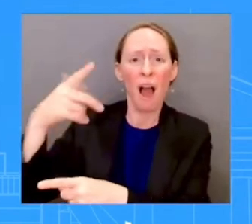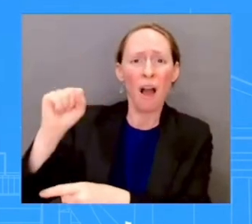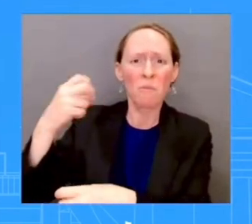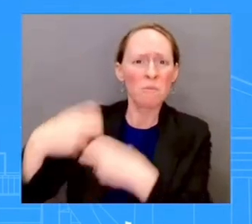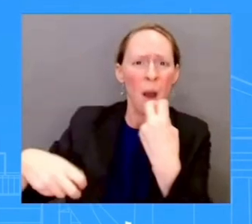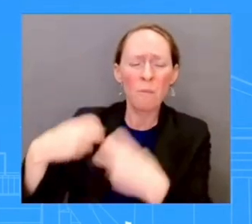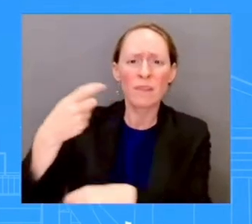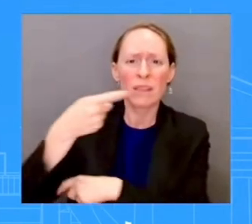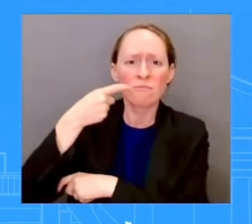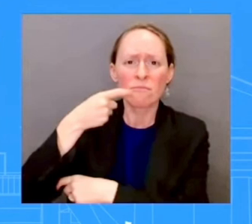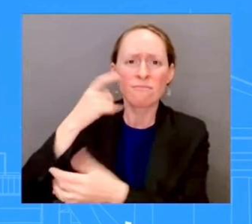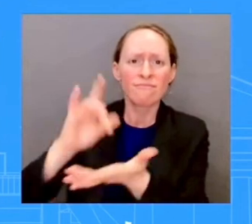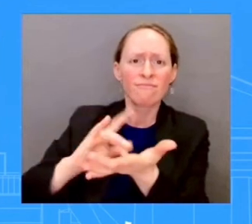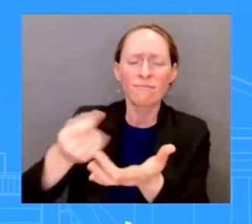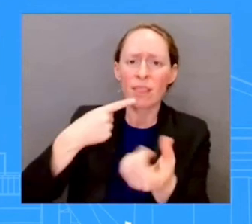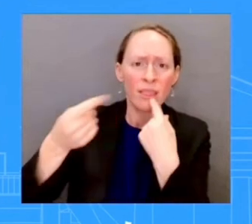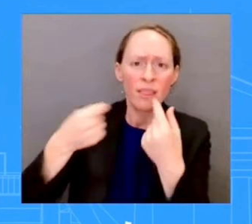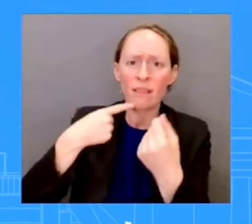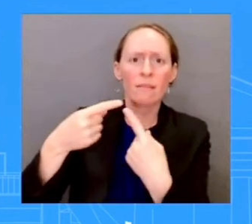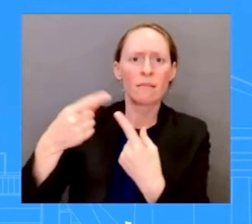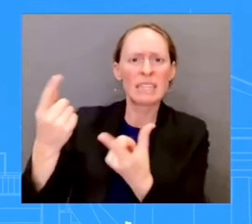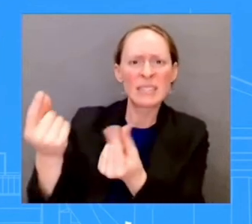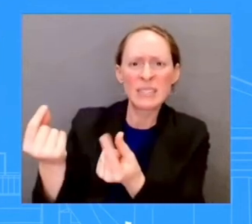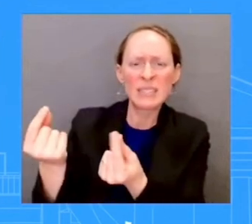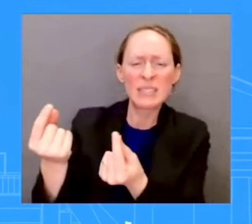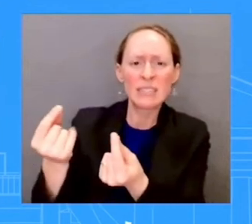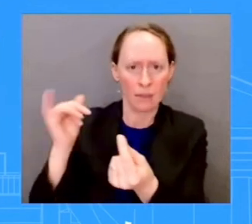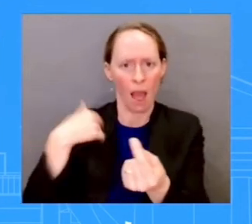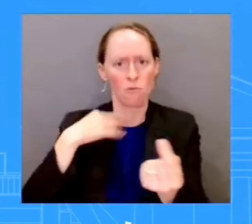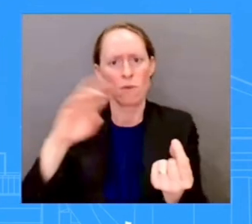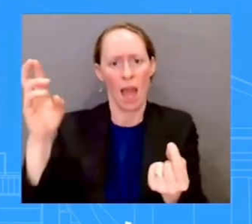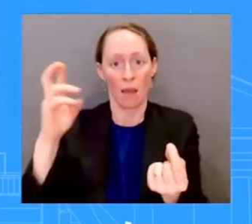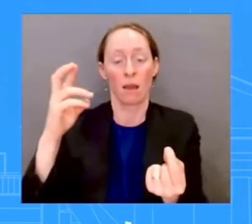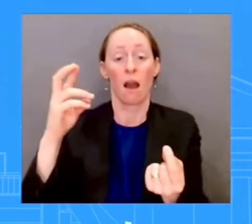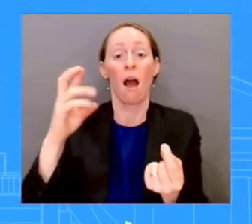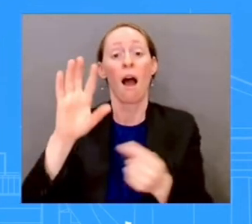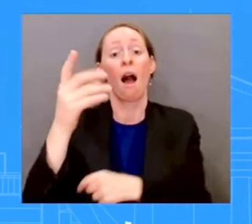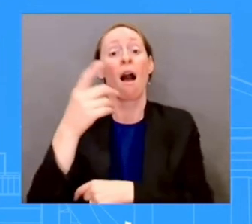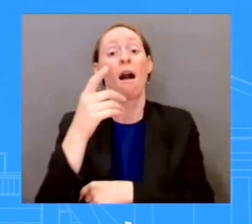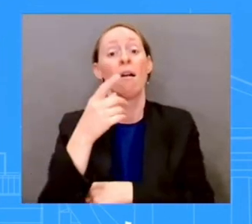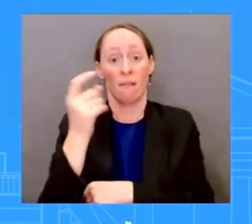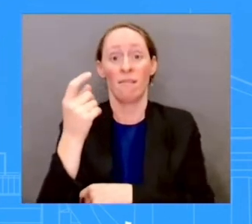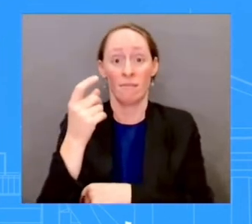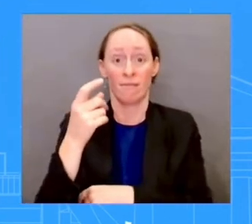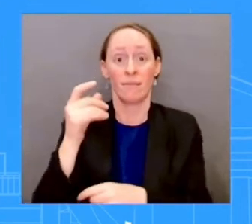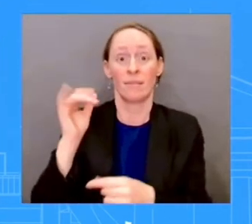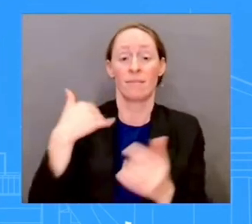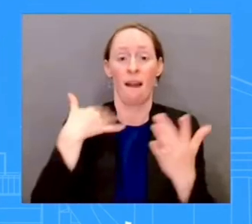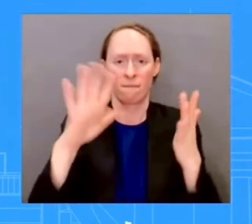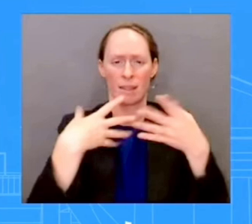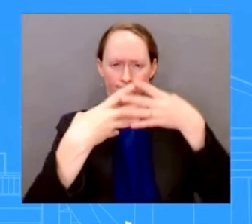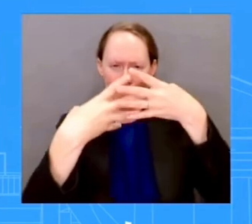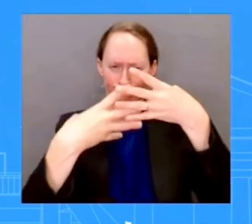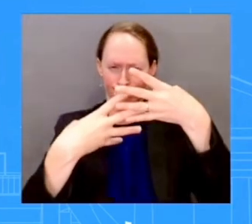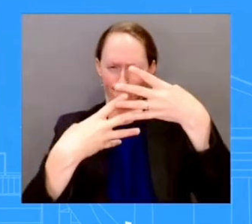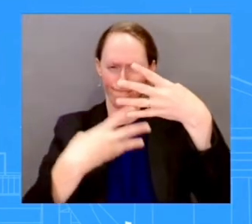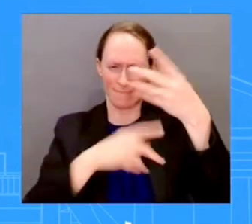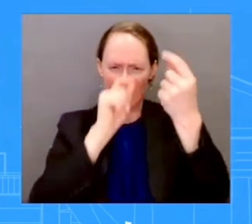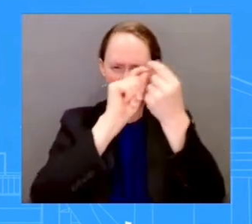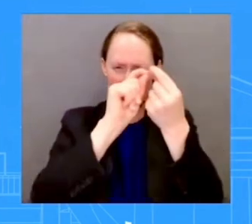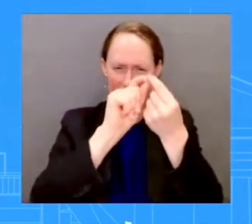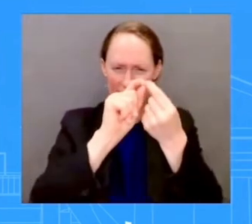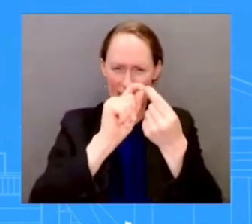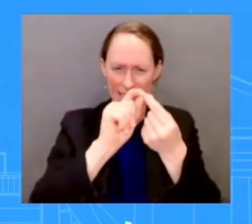package to Congress called anomalies to avoid disruptions to government programs during a continuing resolution. So